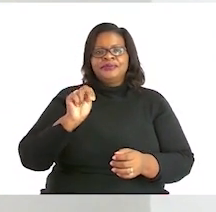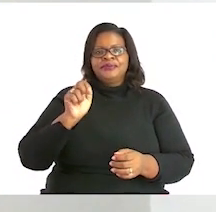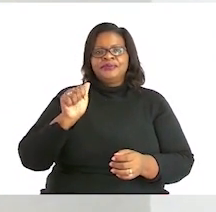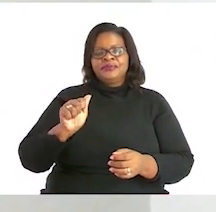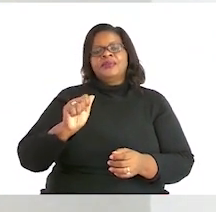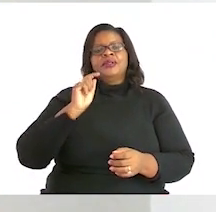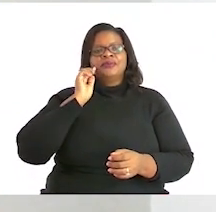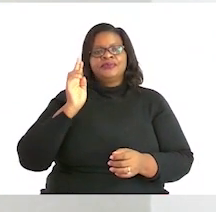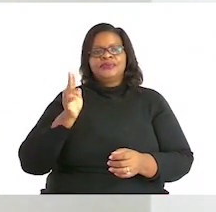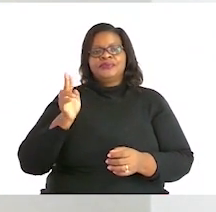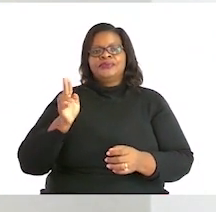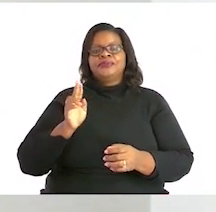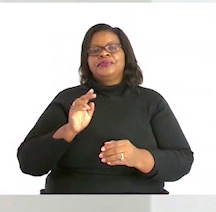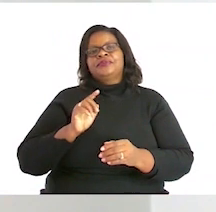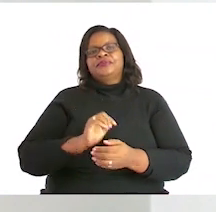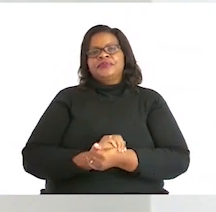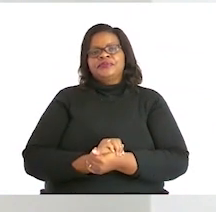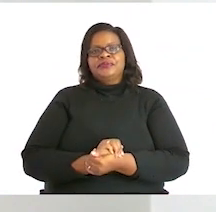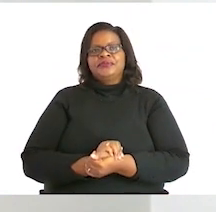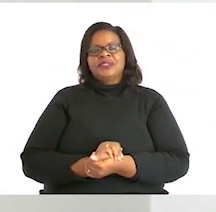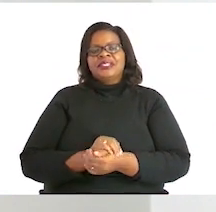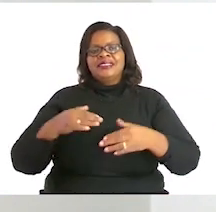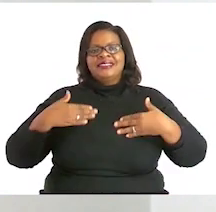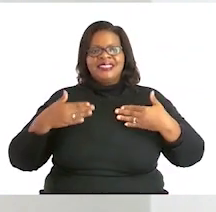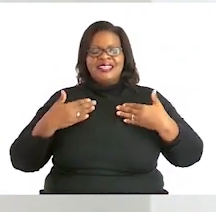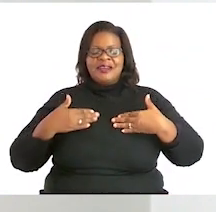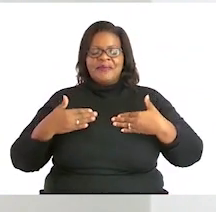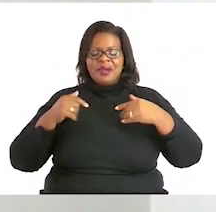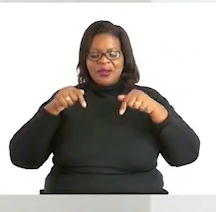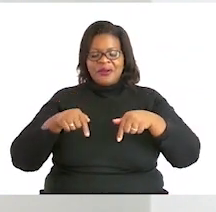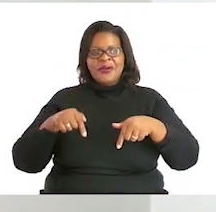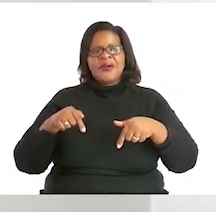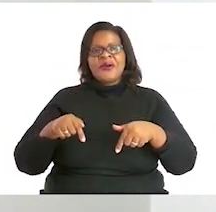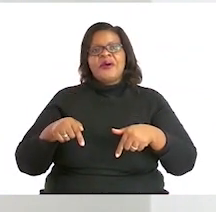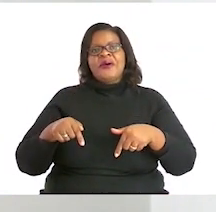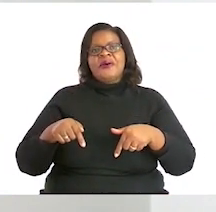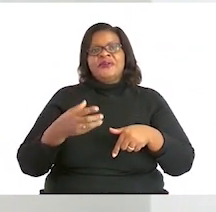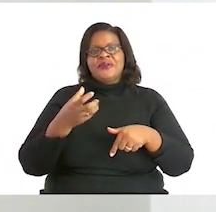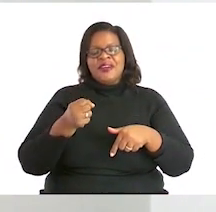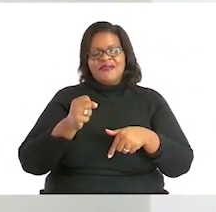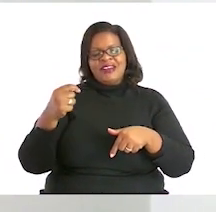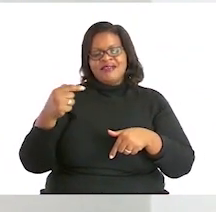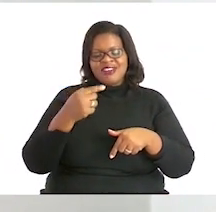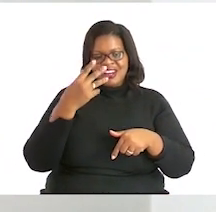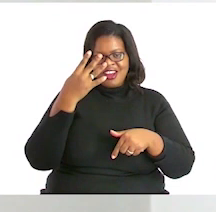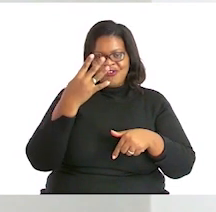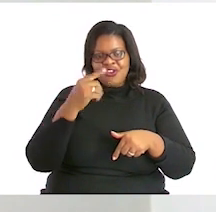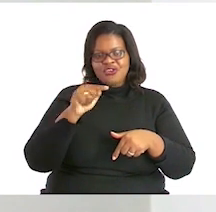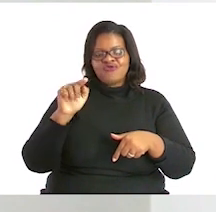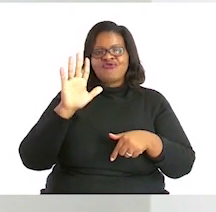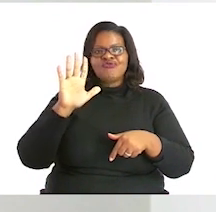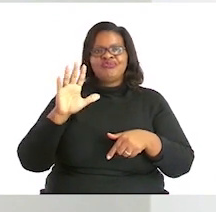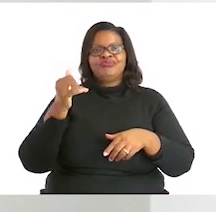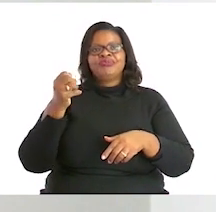And the two of us are so excited to be bringing MathsGrid 4 and 5 to you today. But before we can start